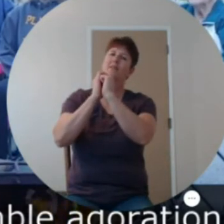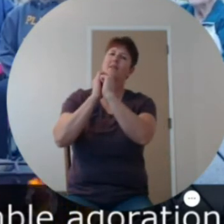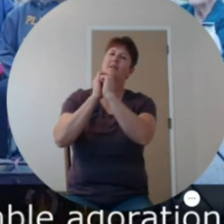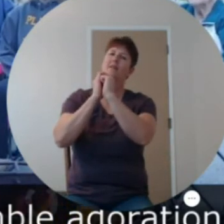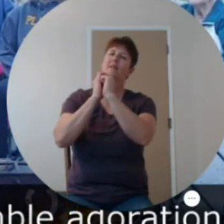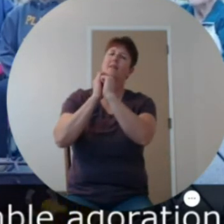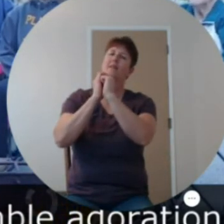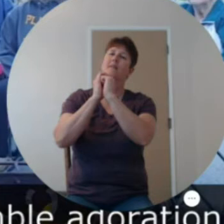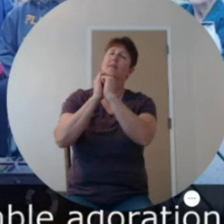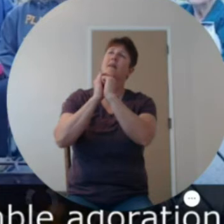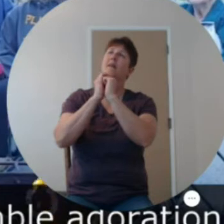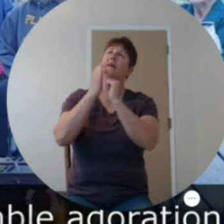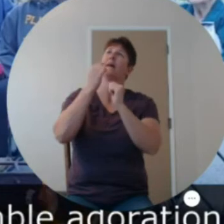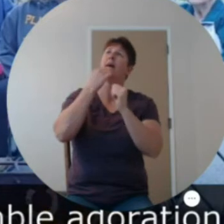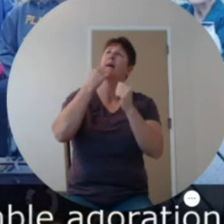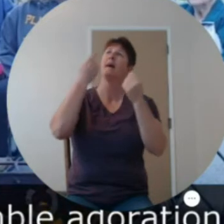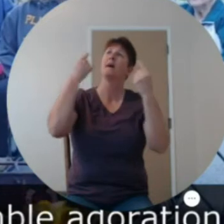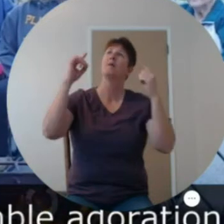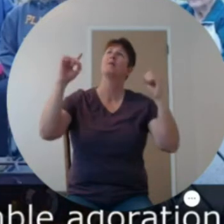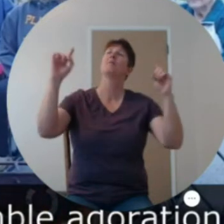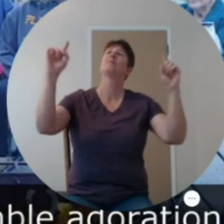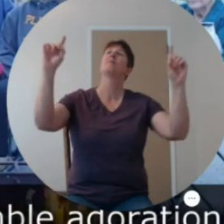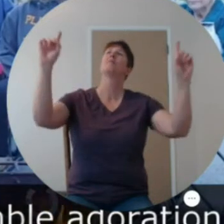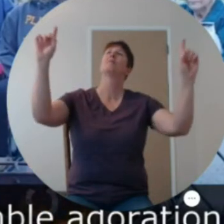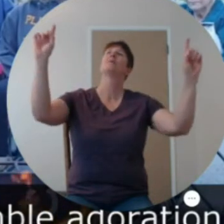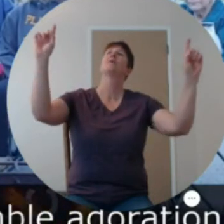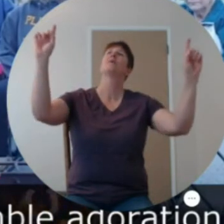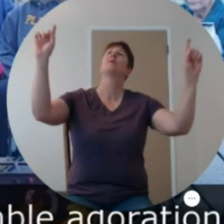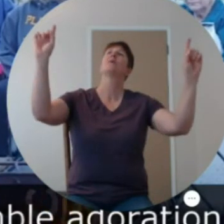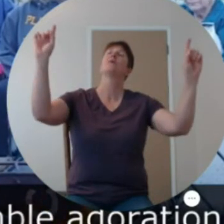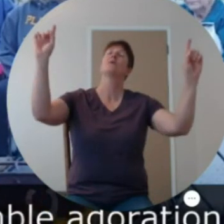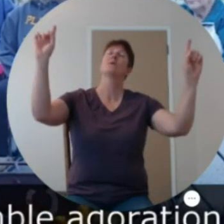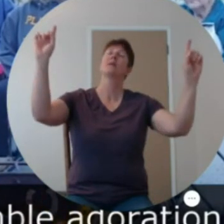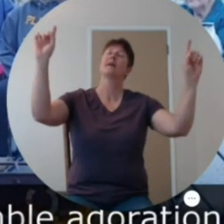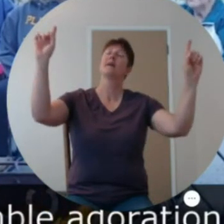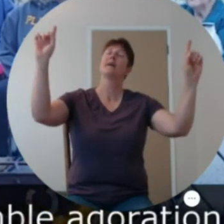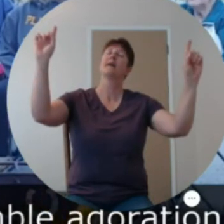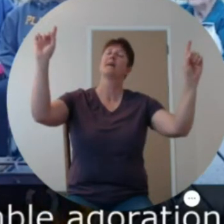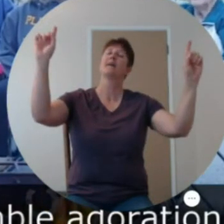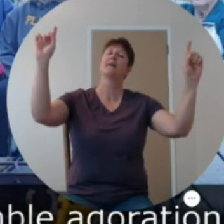and near proclaim,